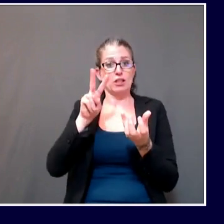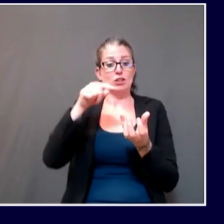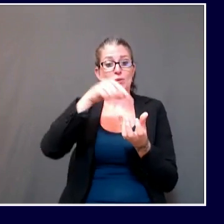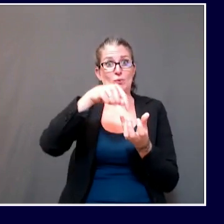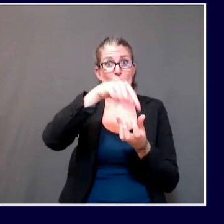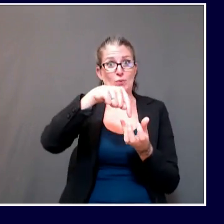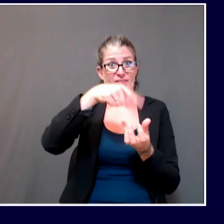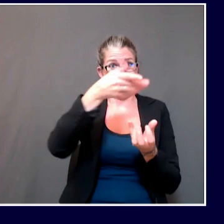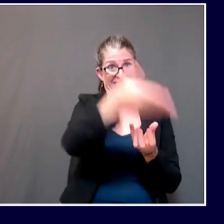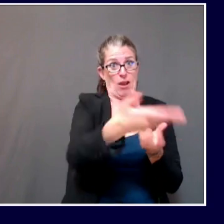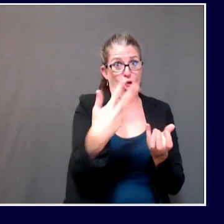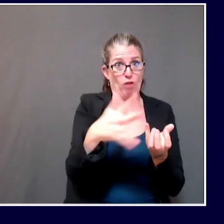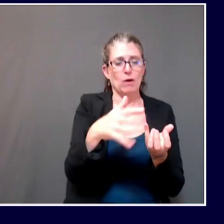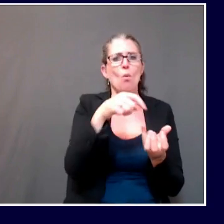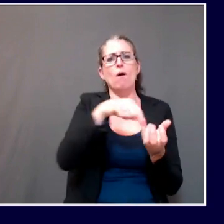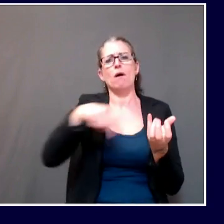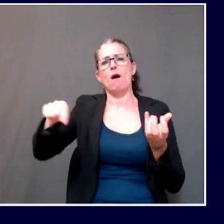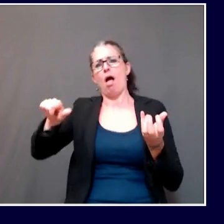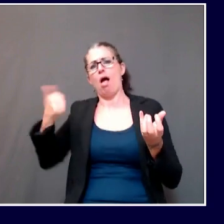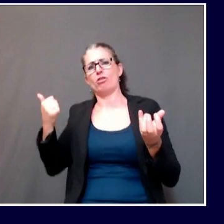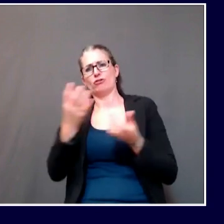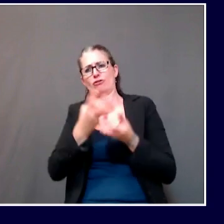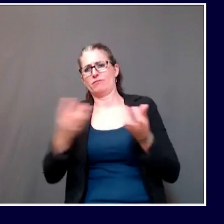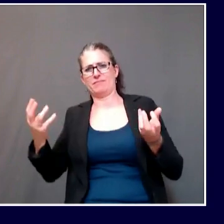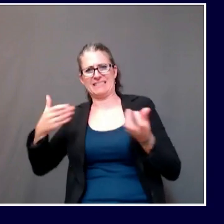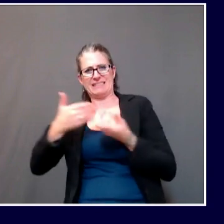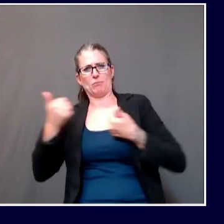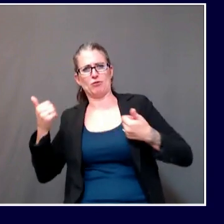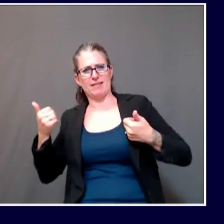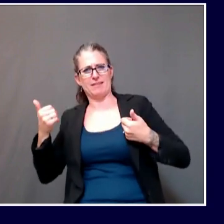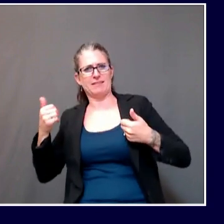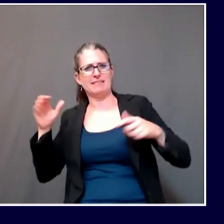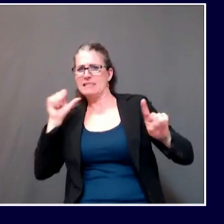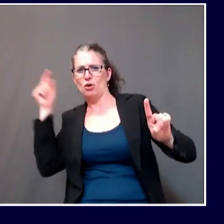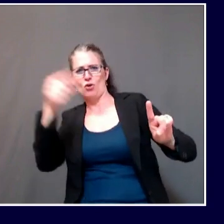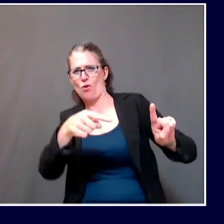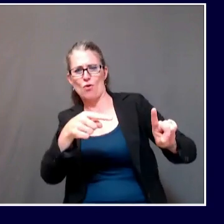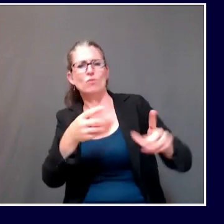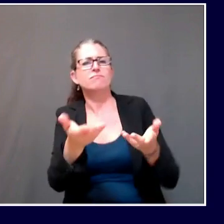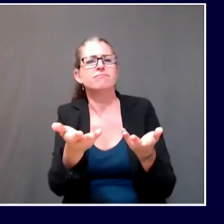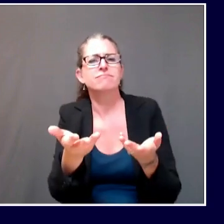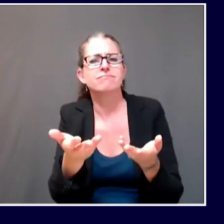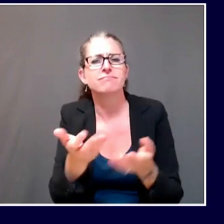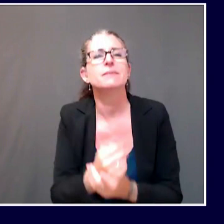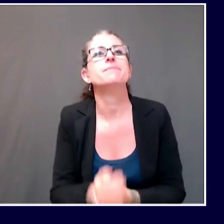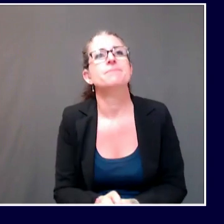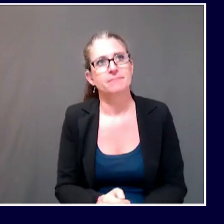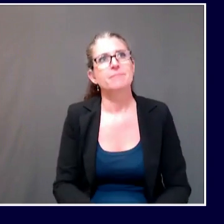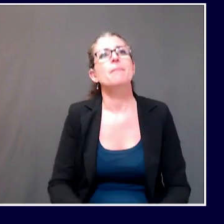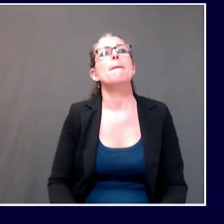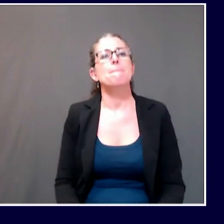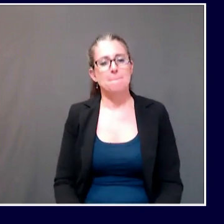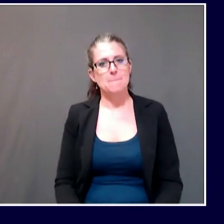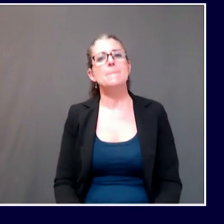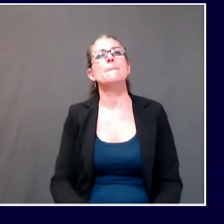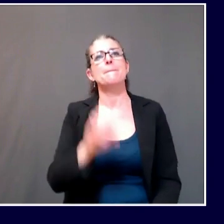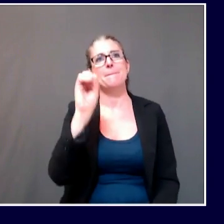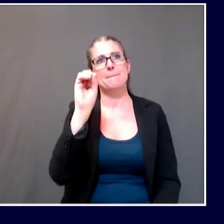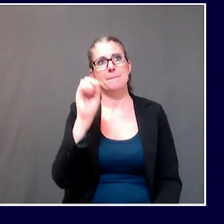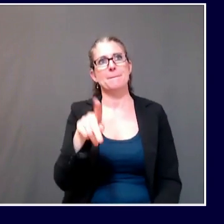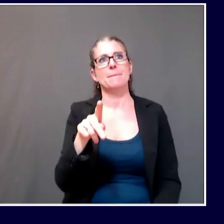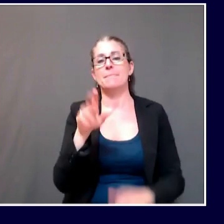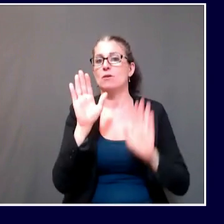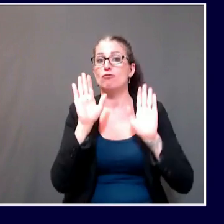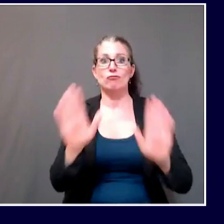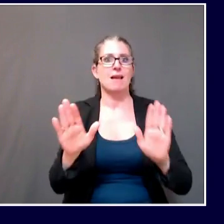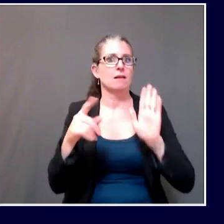know, Amy, this is a good example of how our understanding of what transpired and how transmission may have occurred during